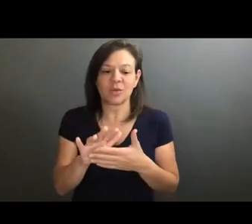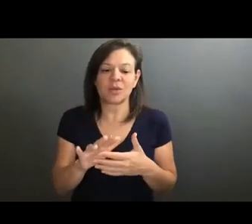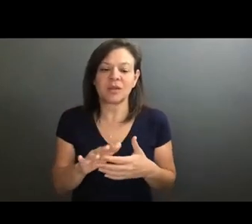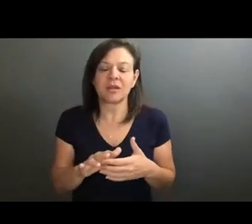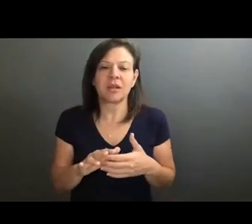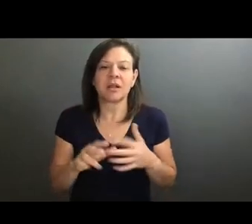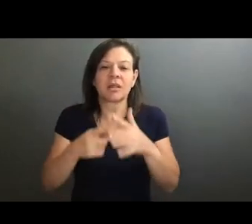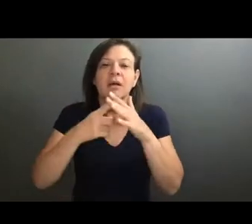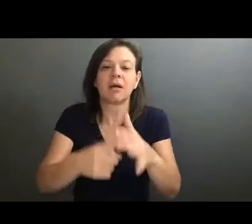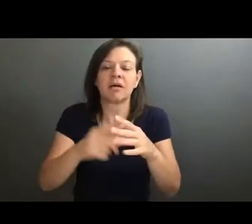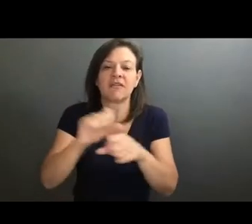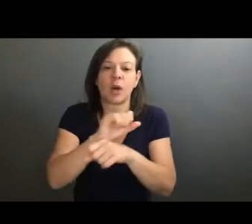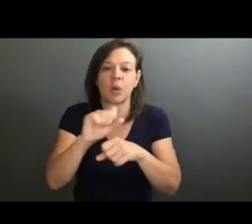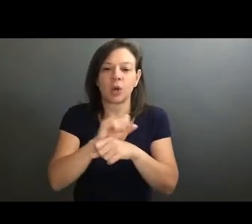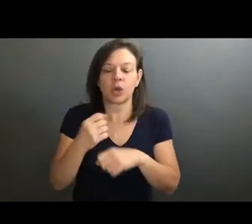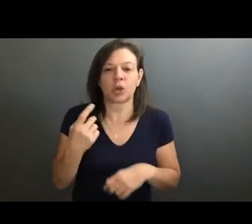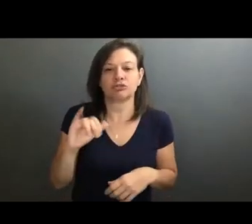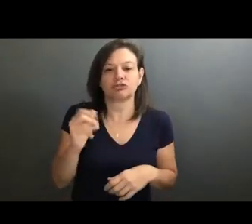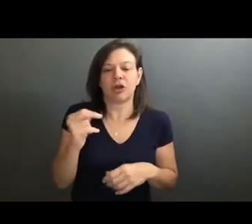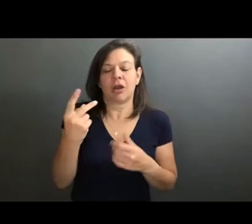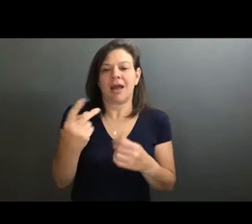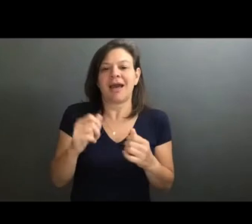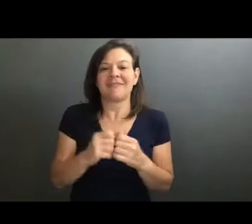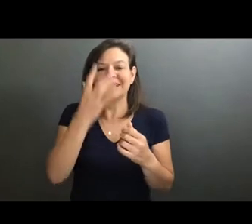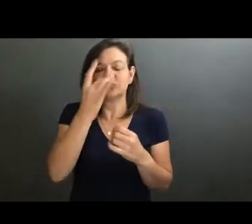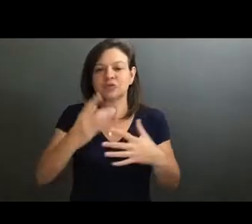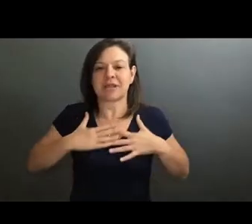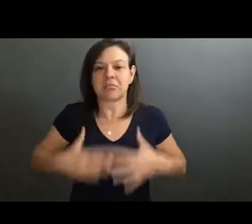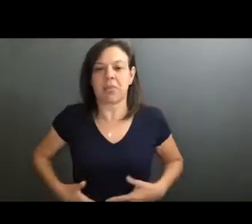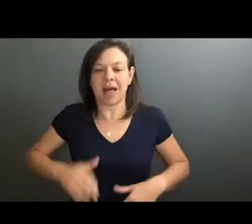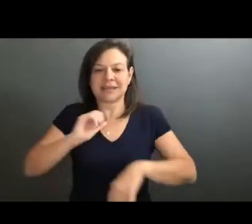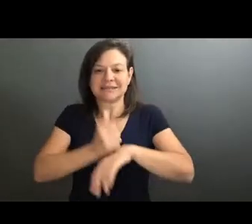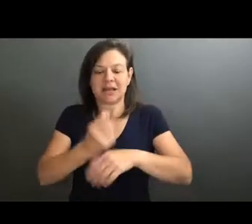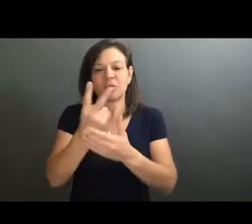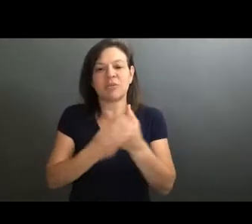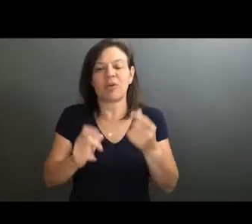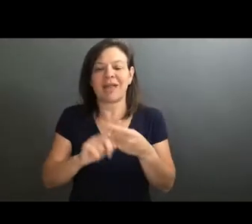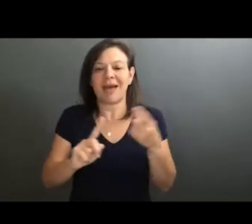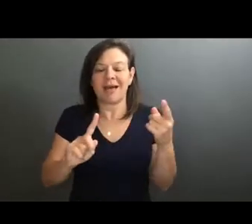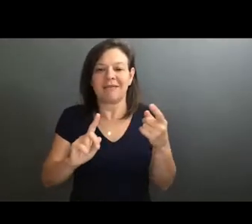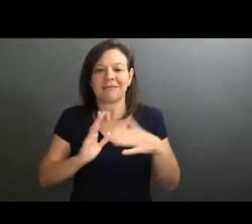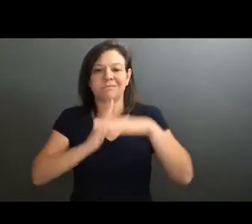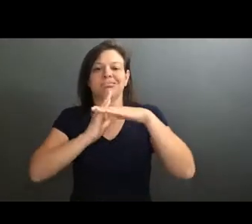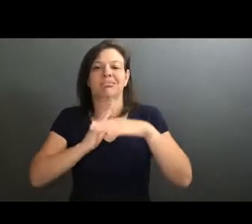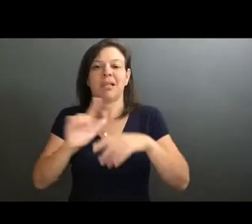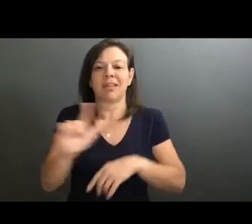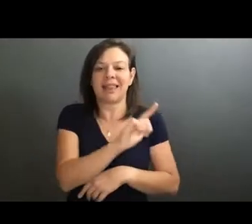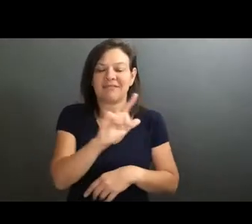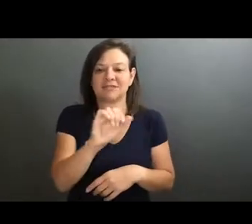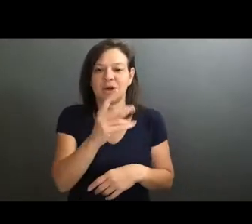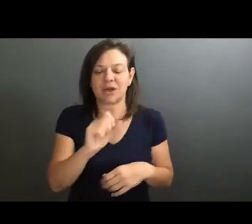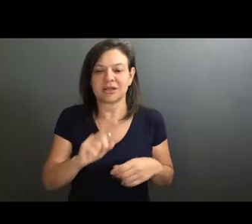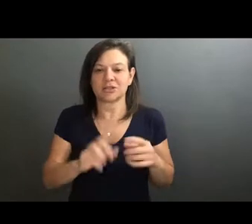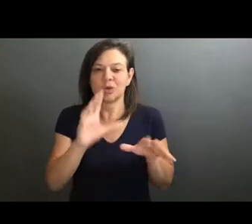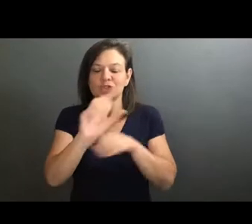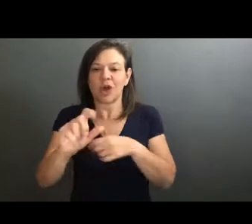the work, Jerron and I have a kind of interesting body set up and that we both have impaired left sides yet through different sources. So drawn